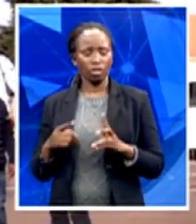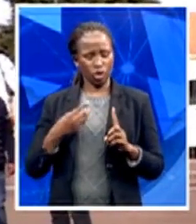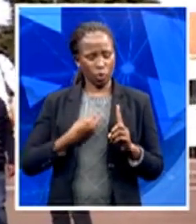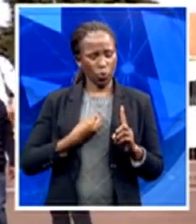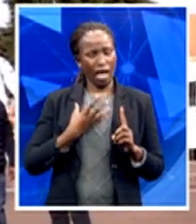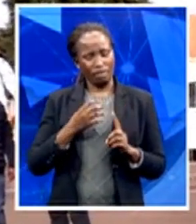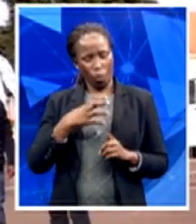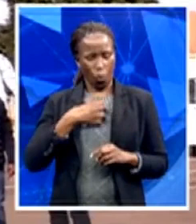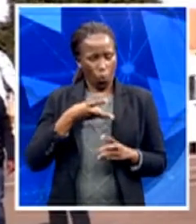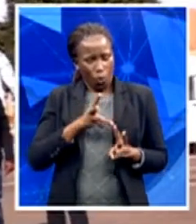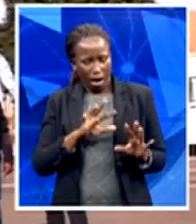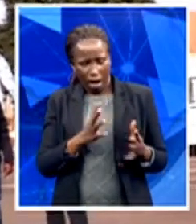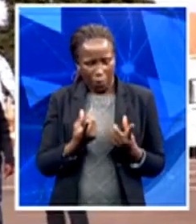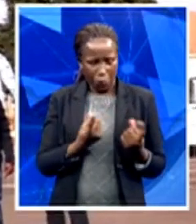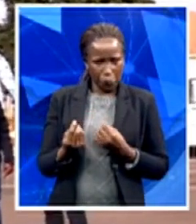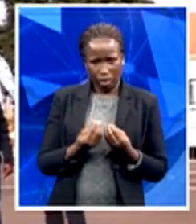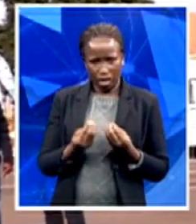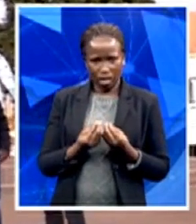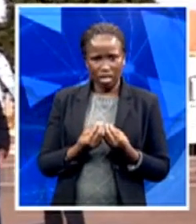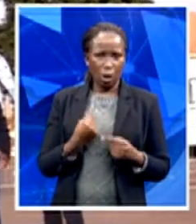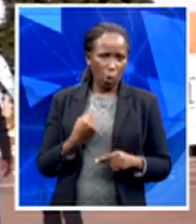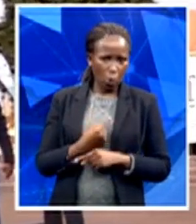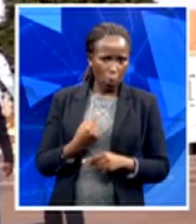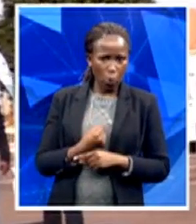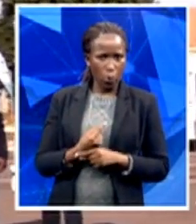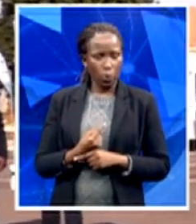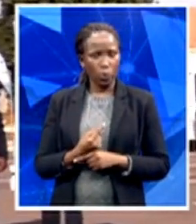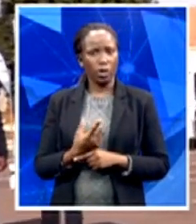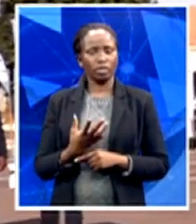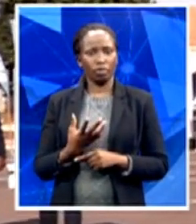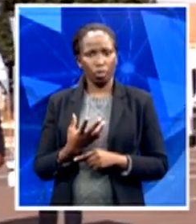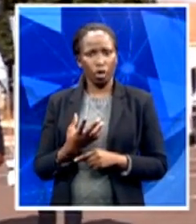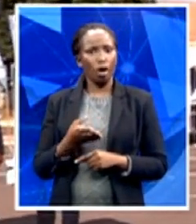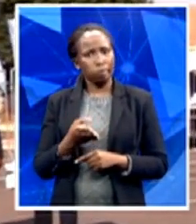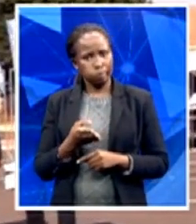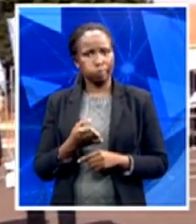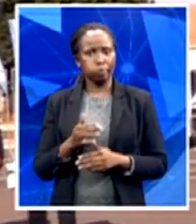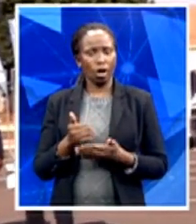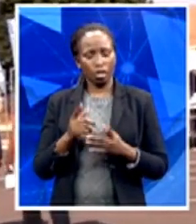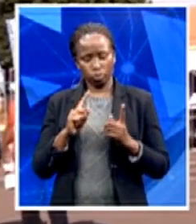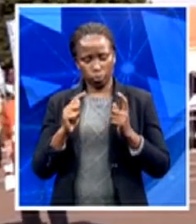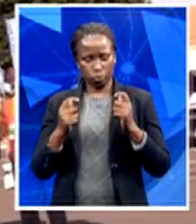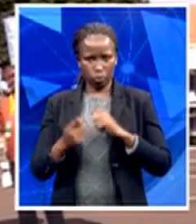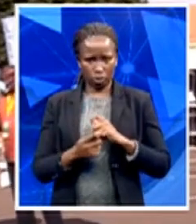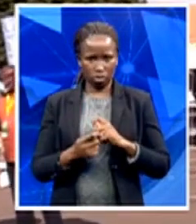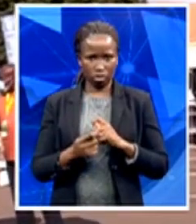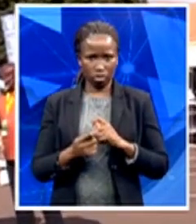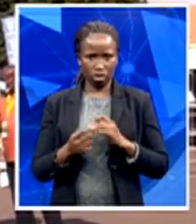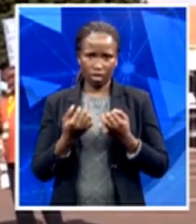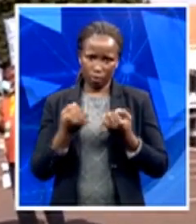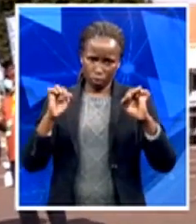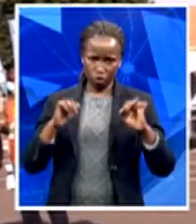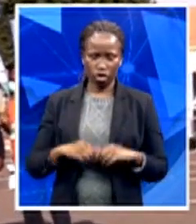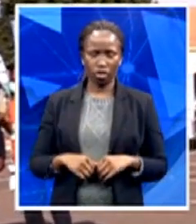at the cutting edge of the revolution. They, from generation to generation, if you cast your